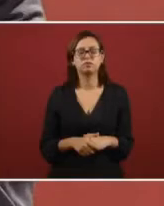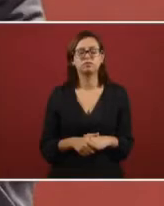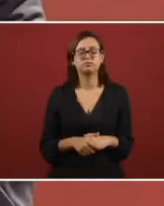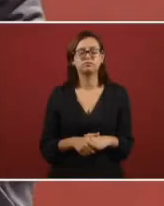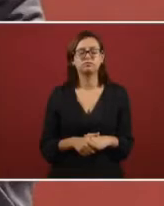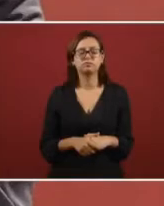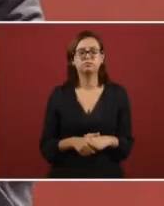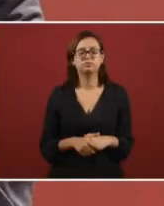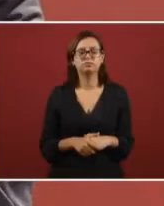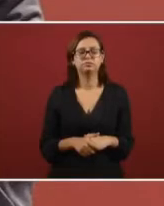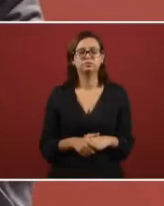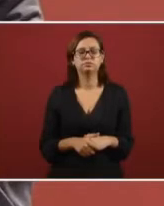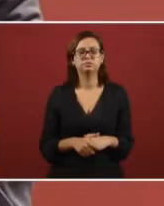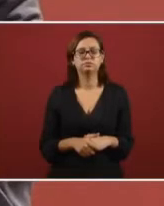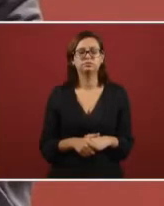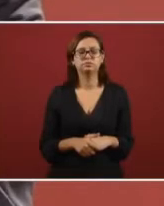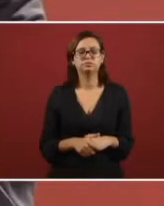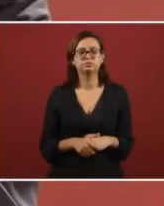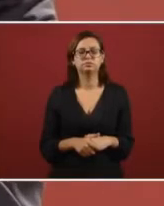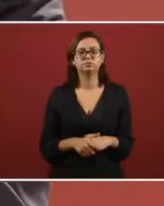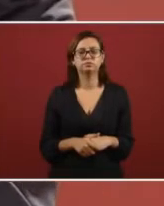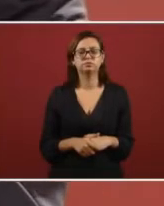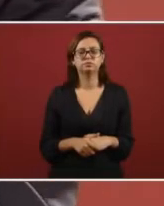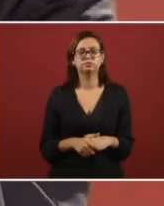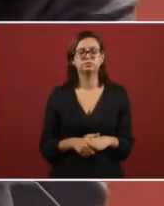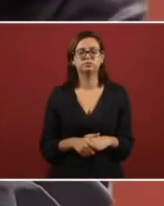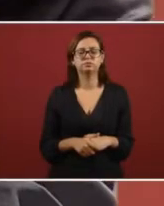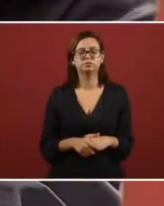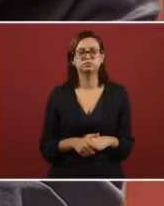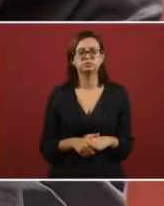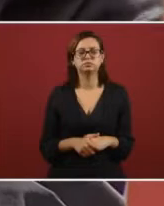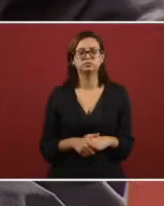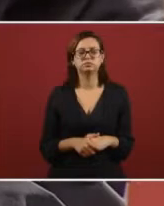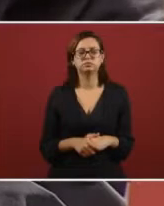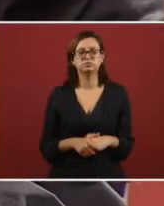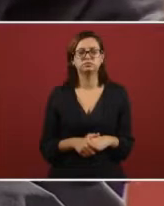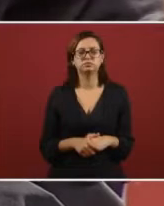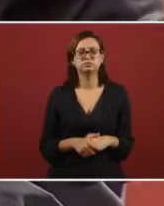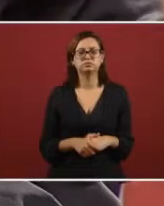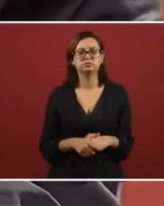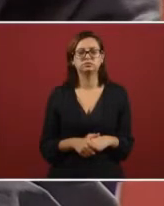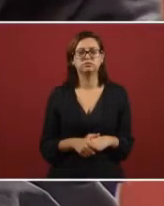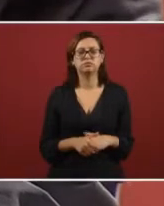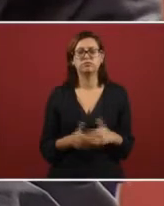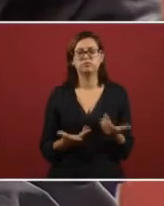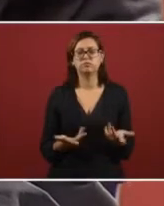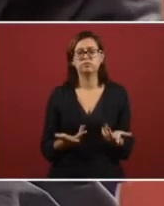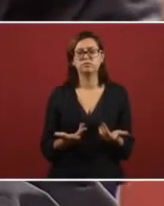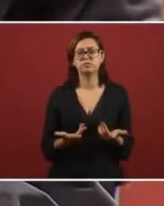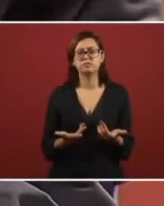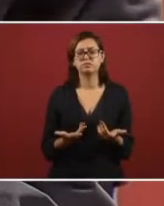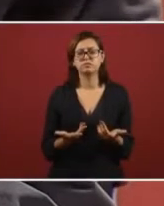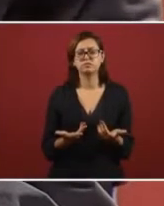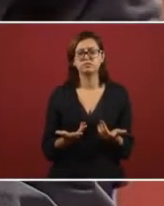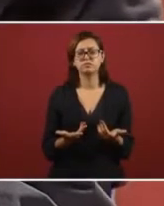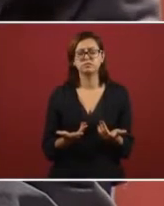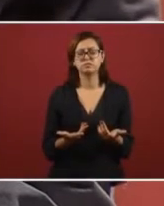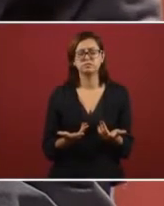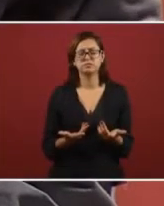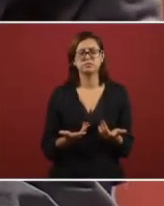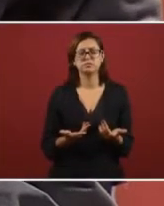The prices are about half